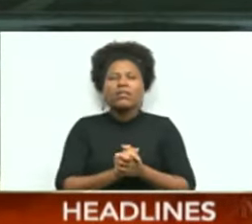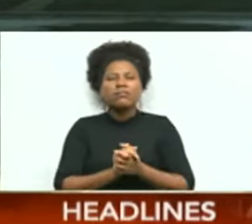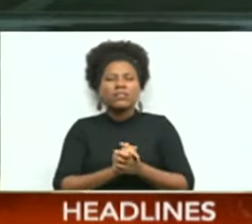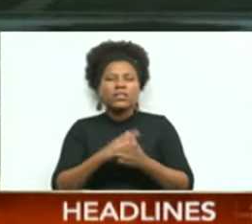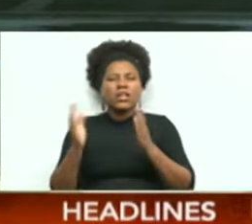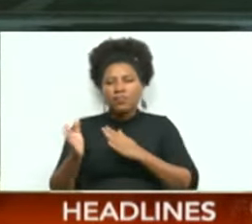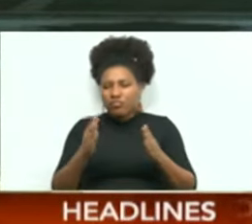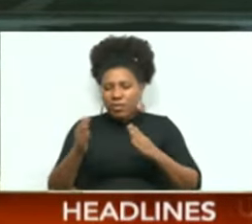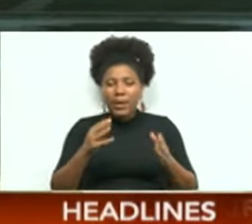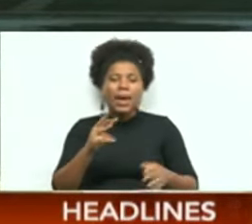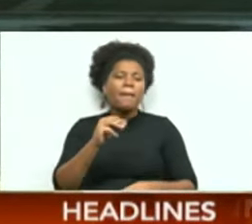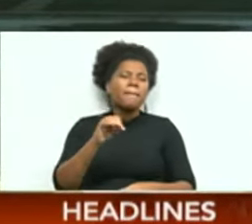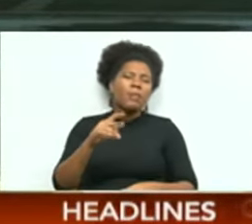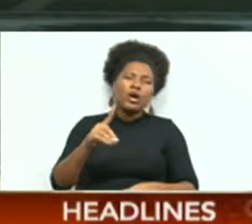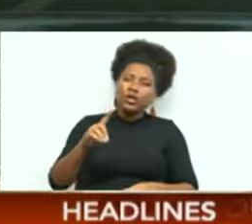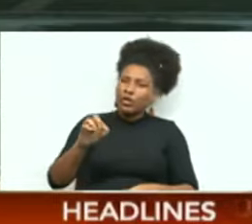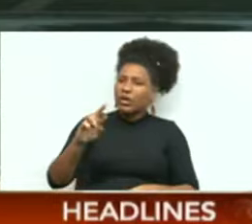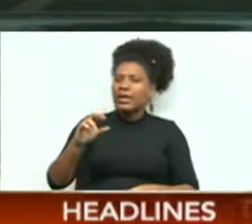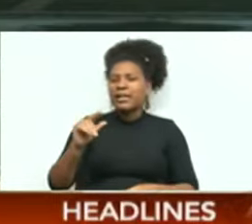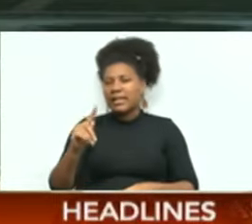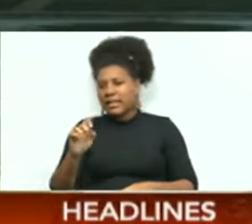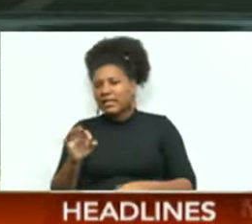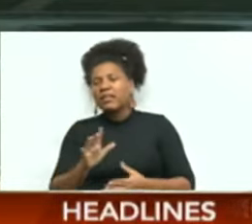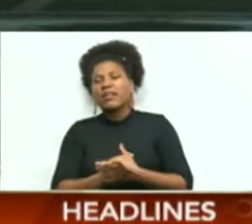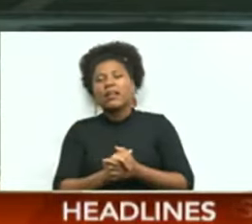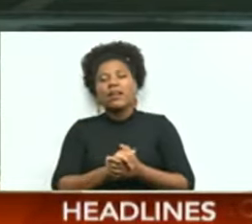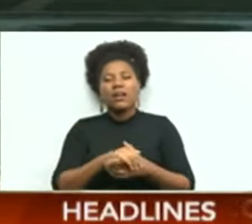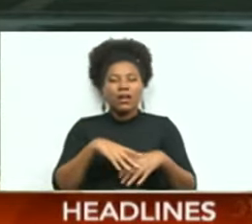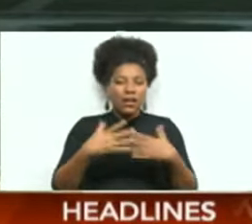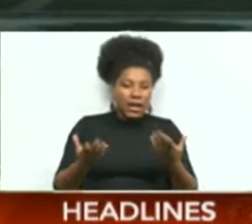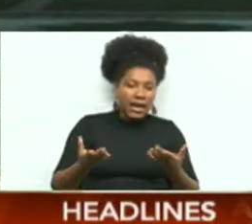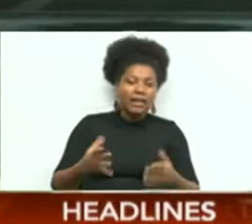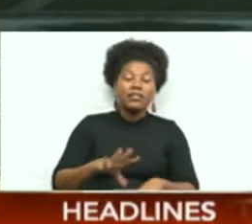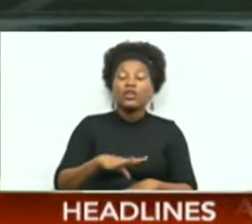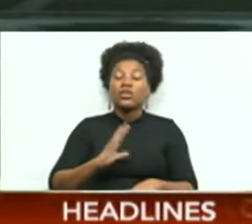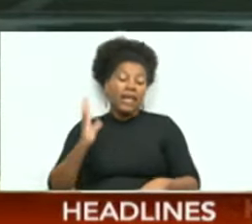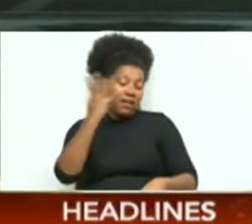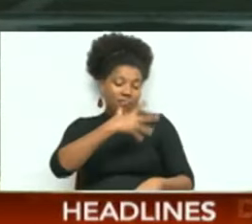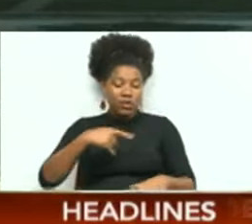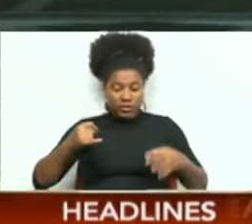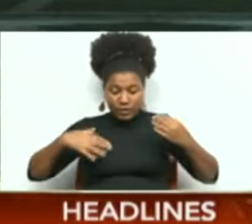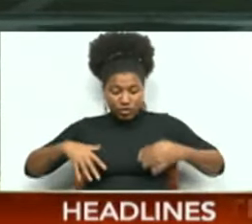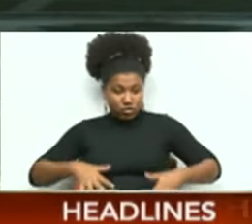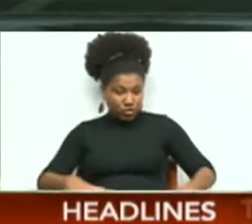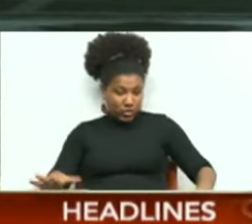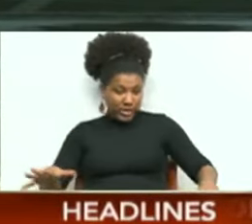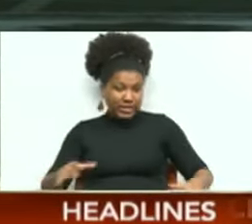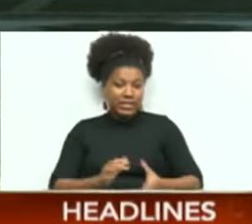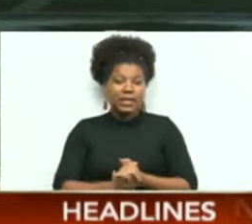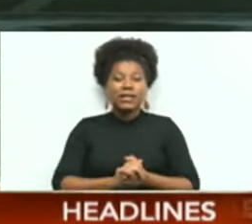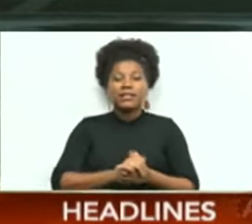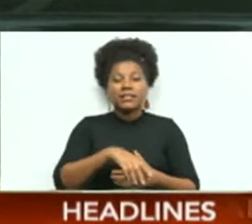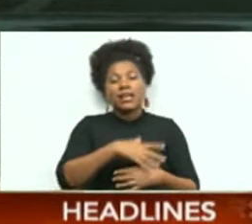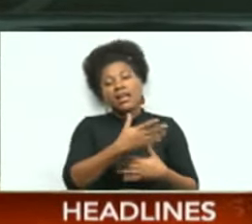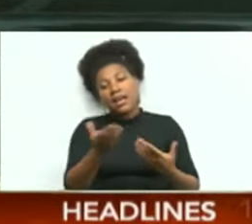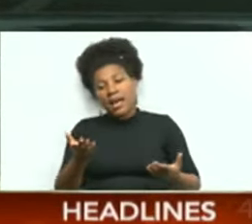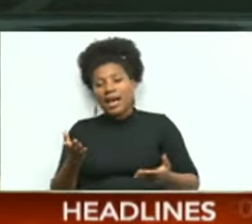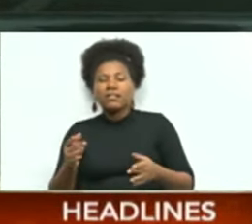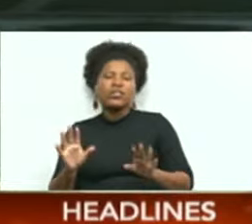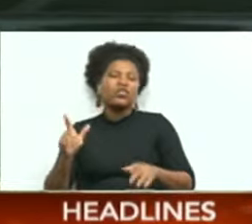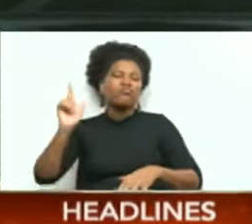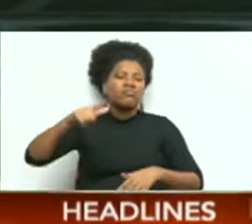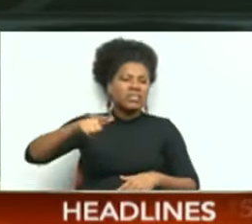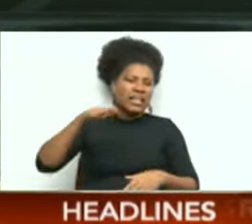moderately and they buy beautiful dresses and markets are open late night,